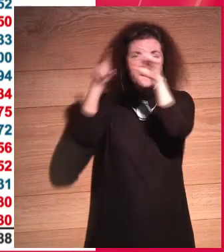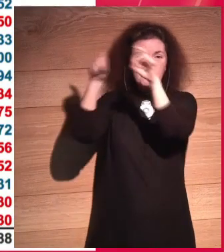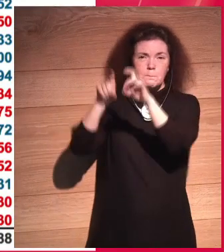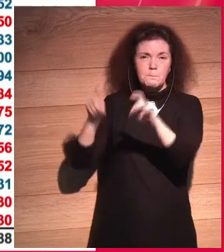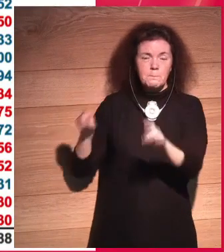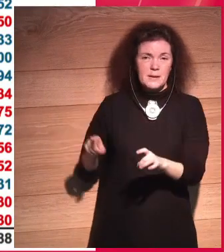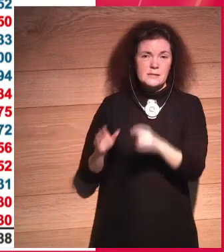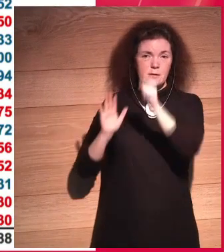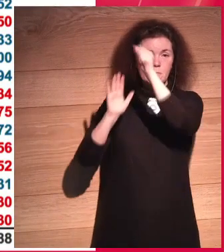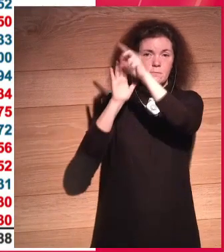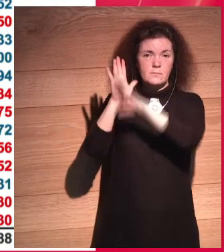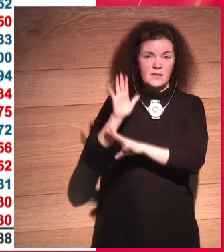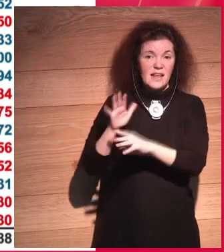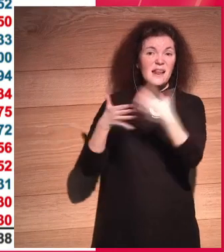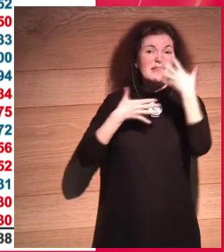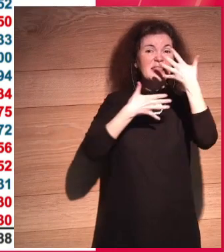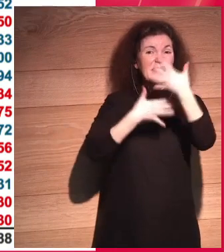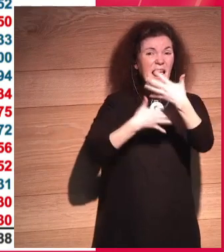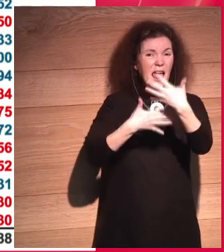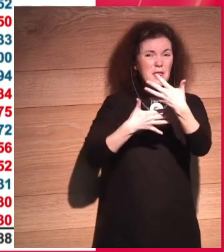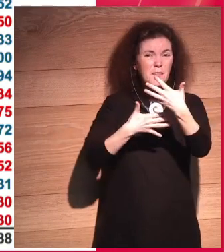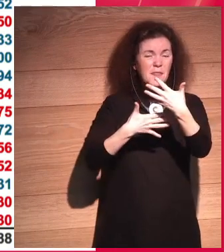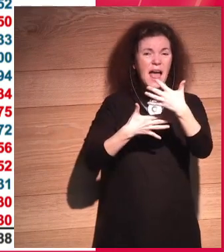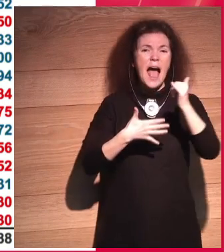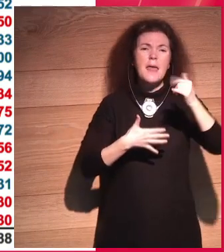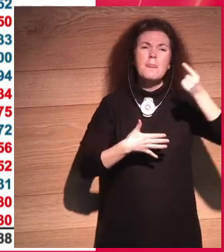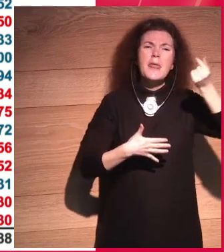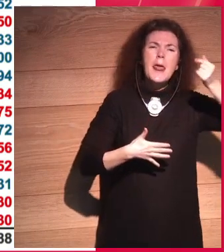They have grown tremendously. have more money than the GDP of France.